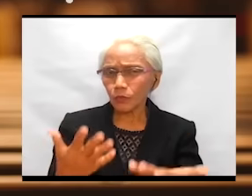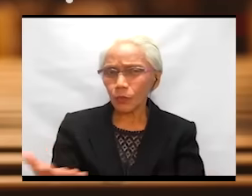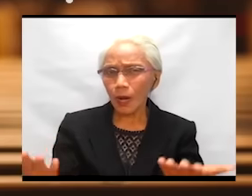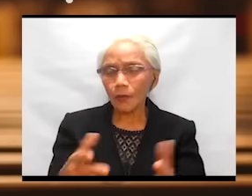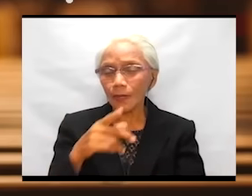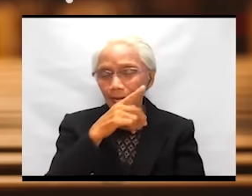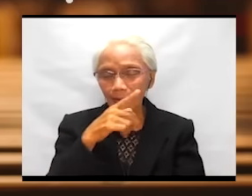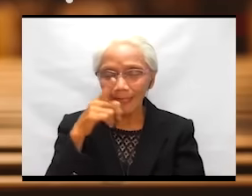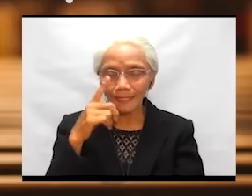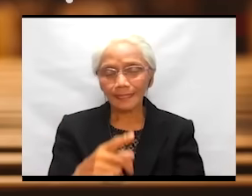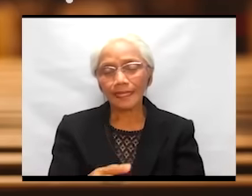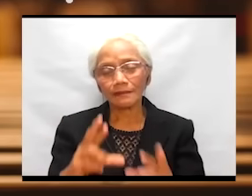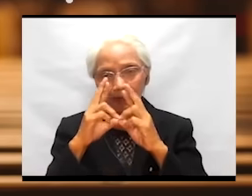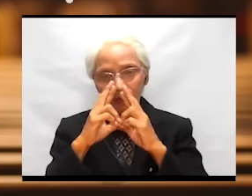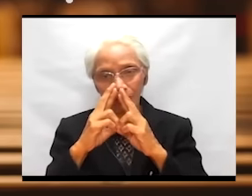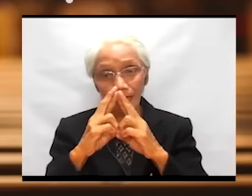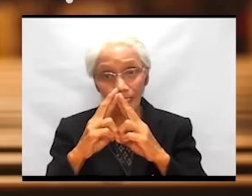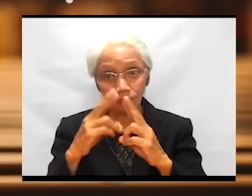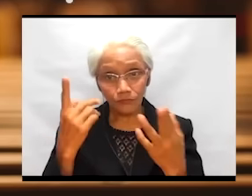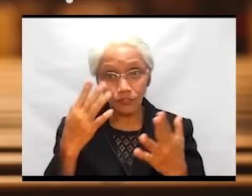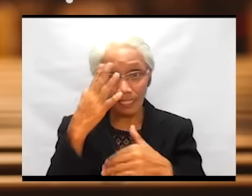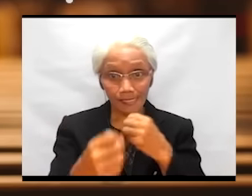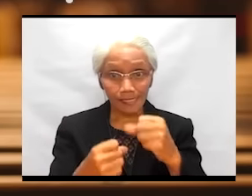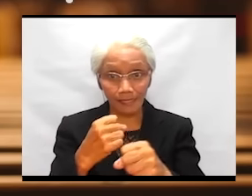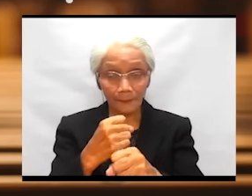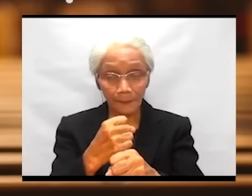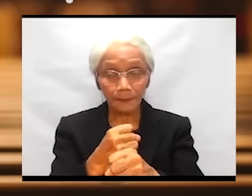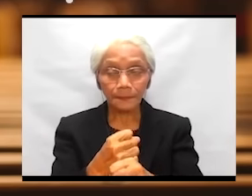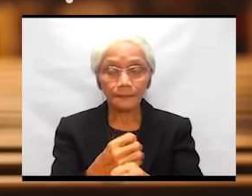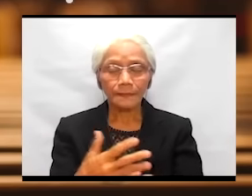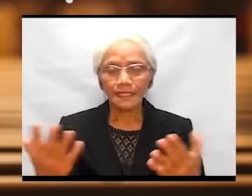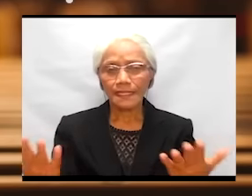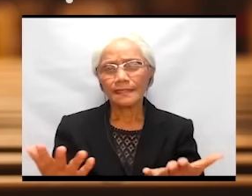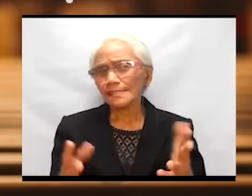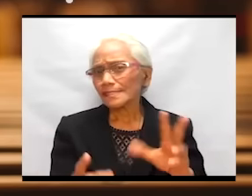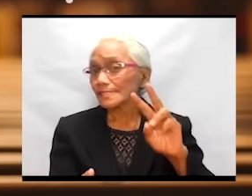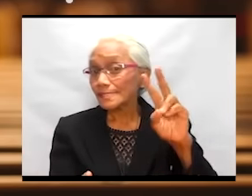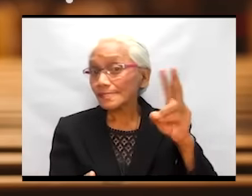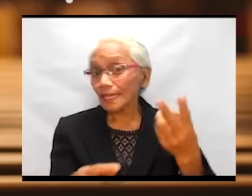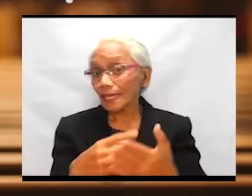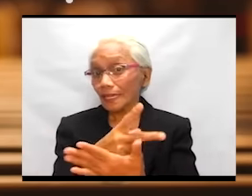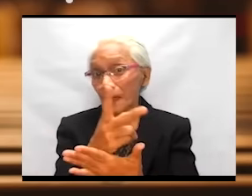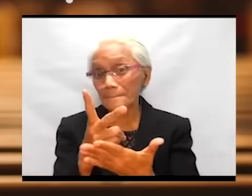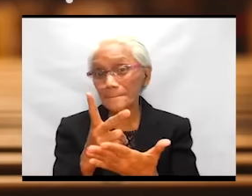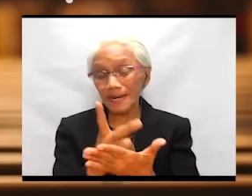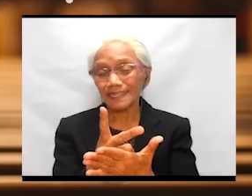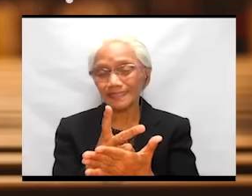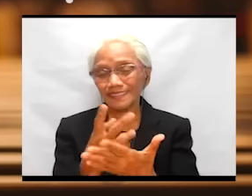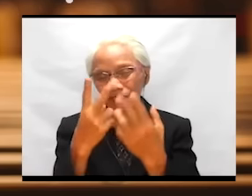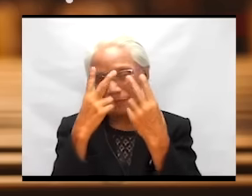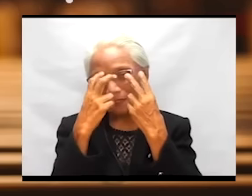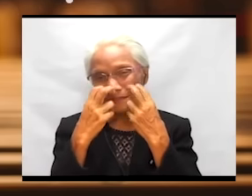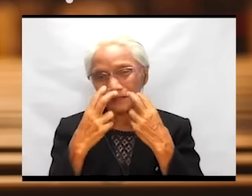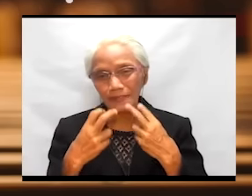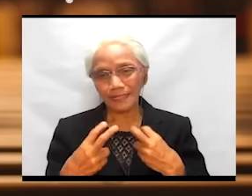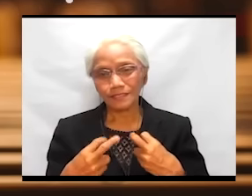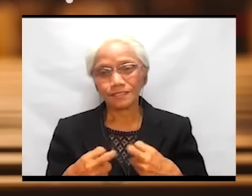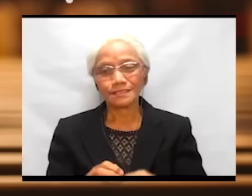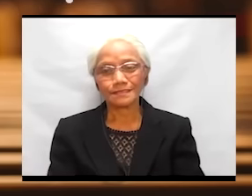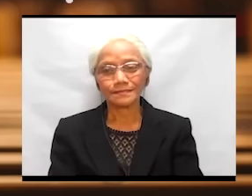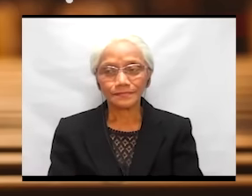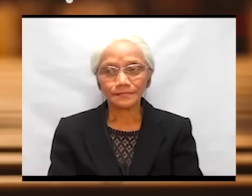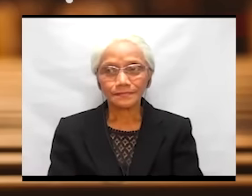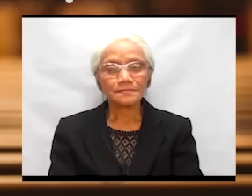our Lenten recollection for this year. This is the second part of our reflection.